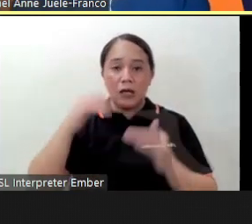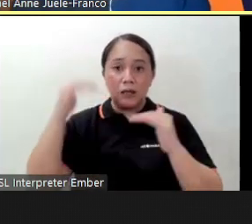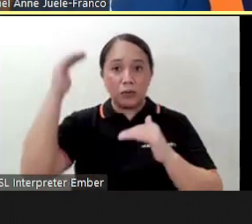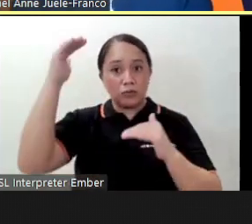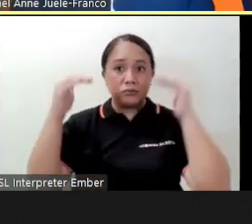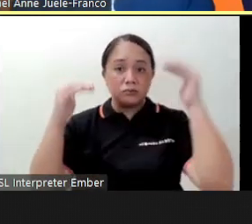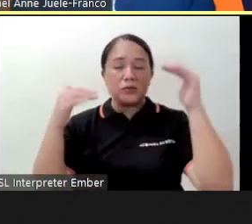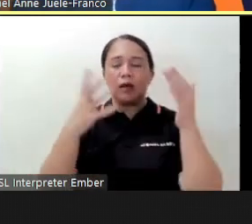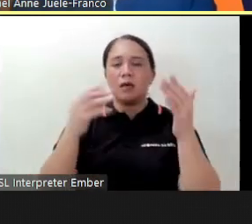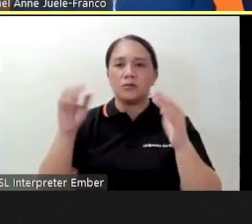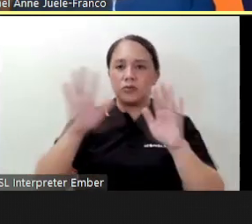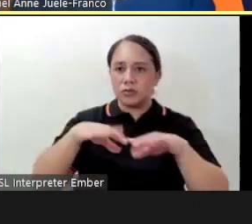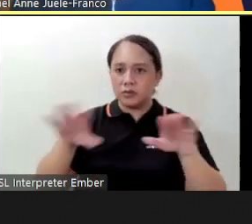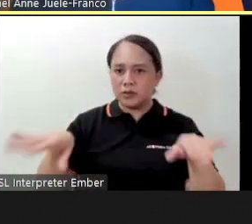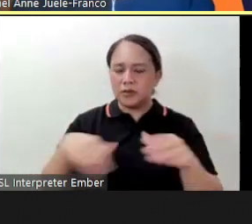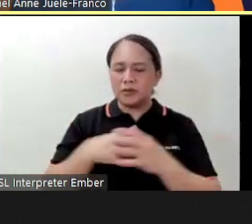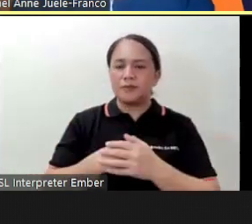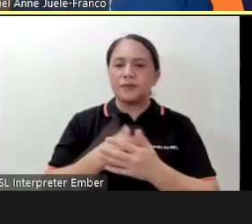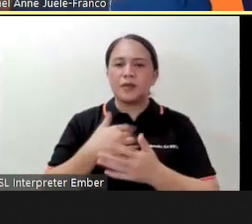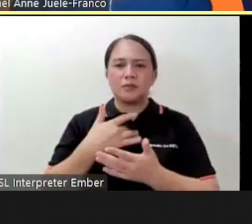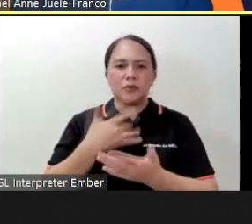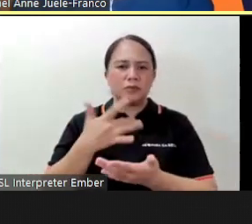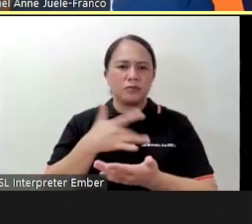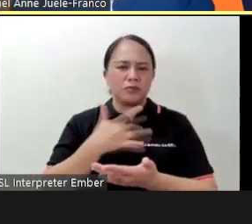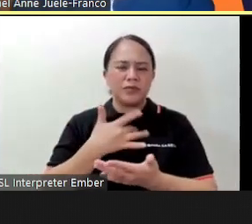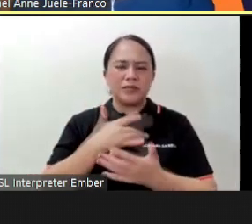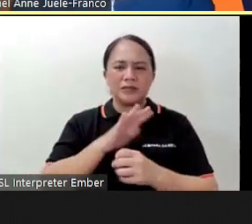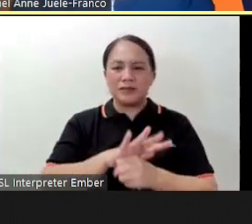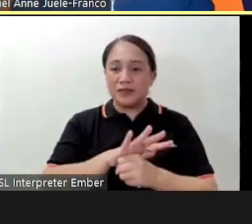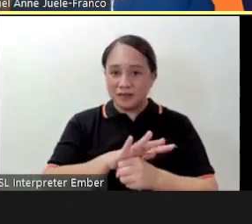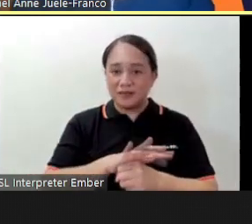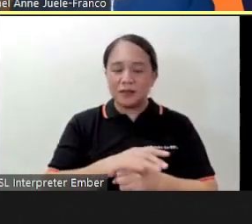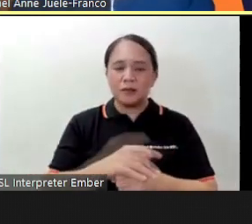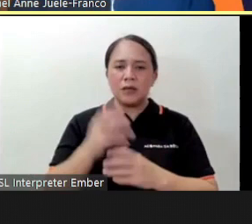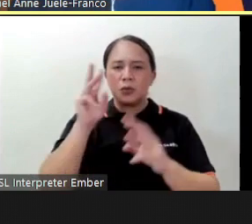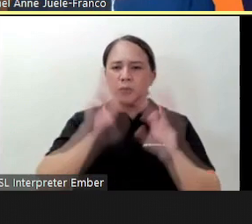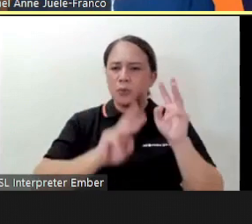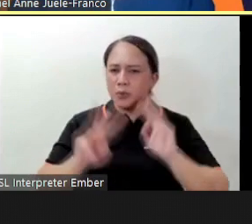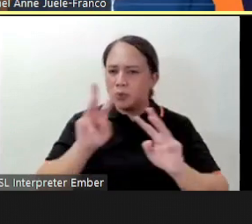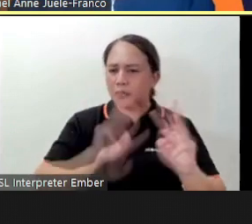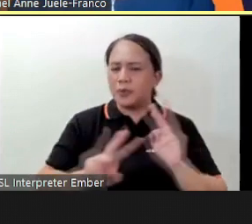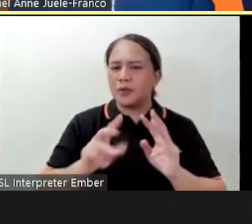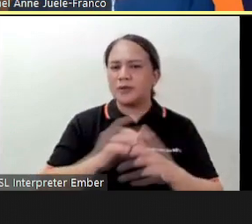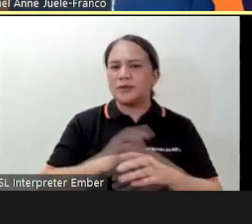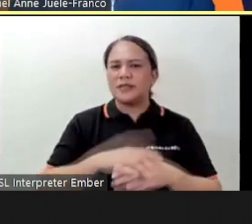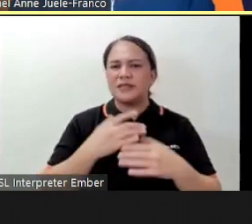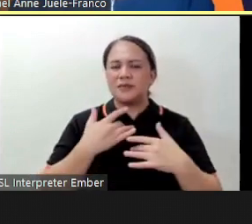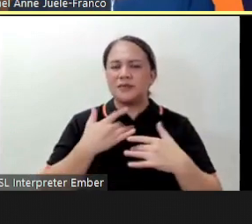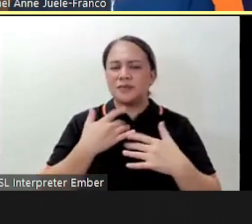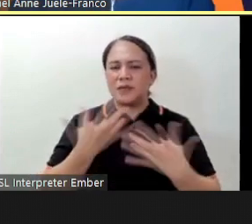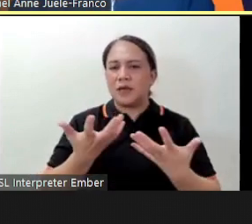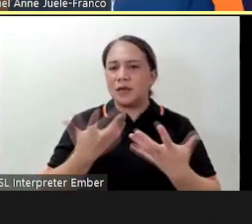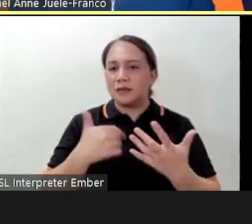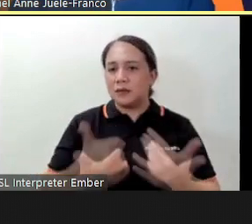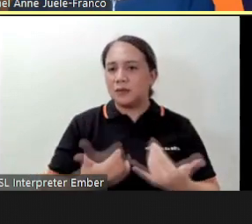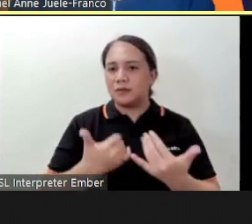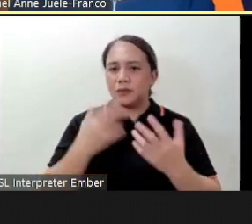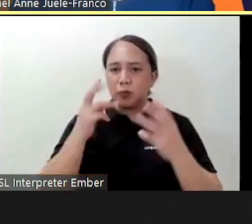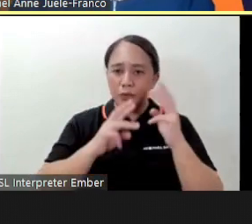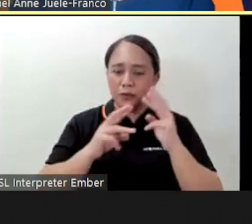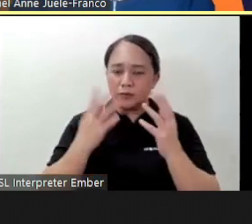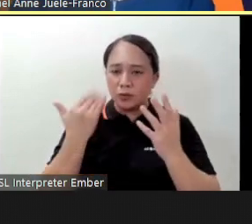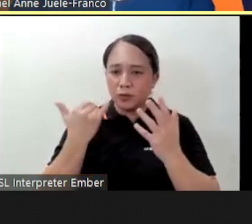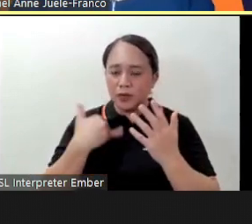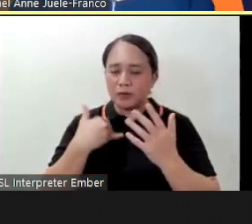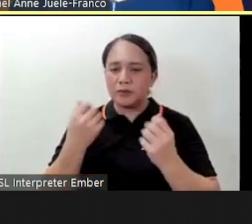children it is a natural feeling to feel stress anxiety grieve and worry during this pandemic learning